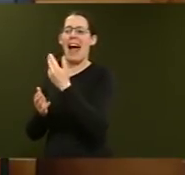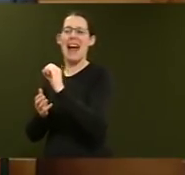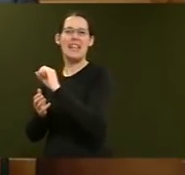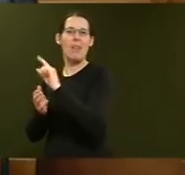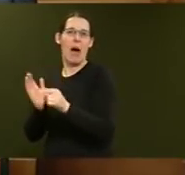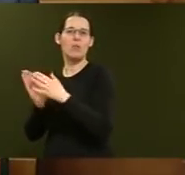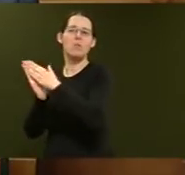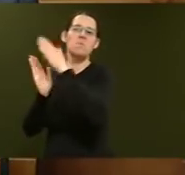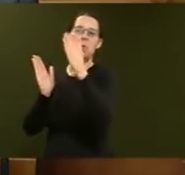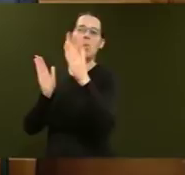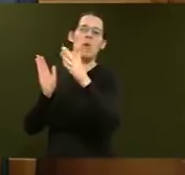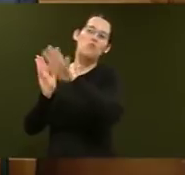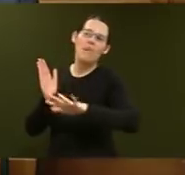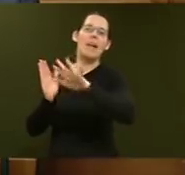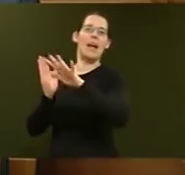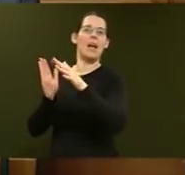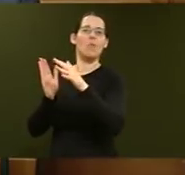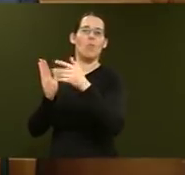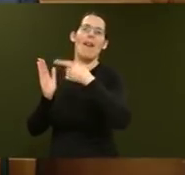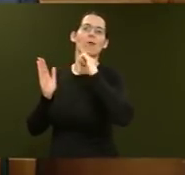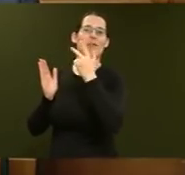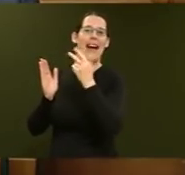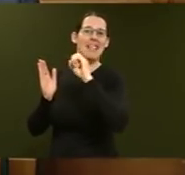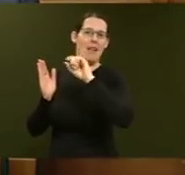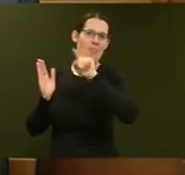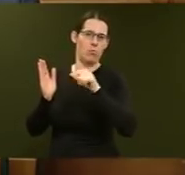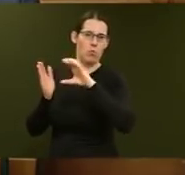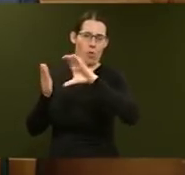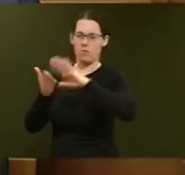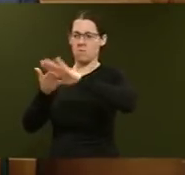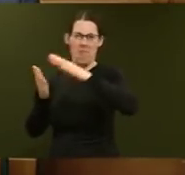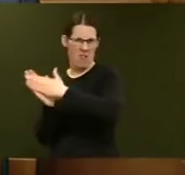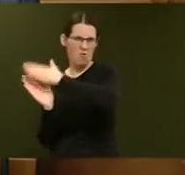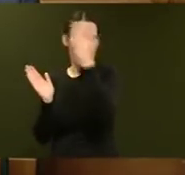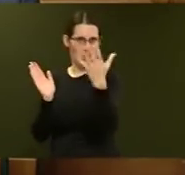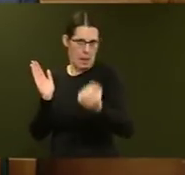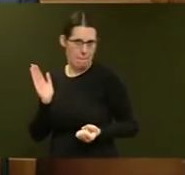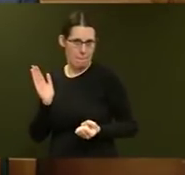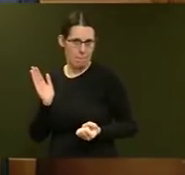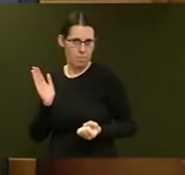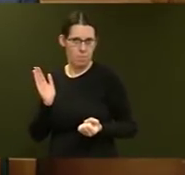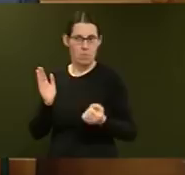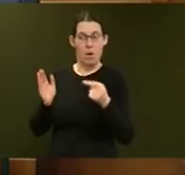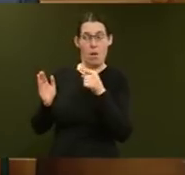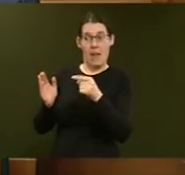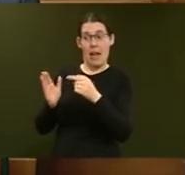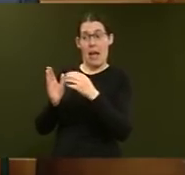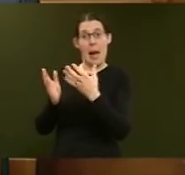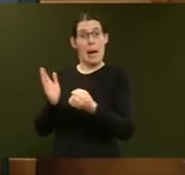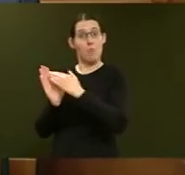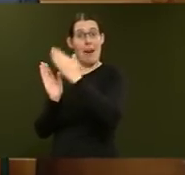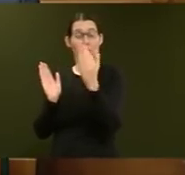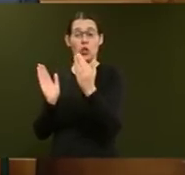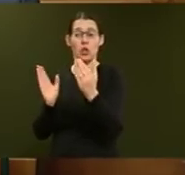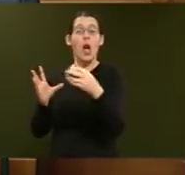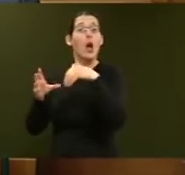range. This income range also comprises half of families with children. And these are